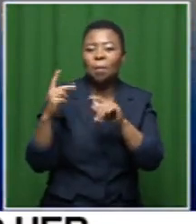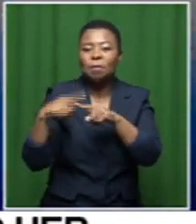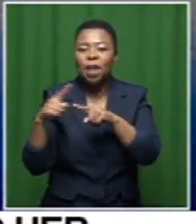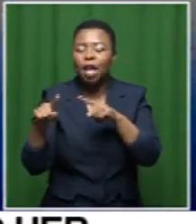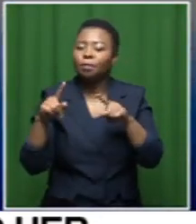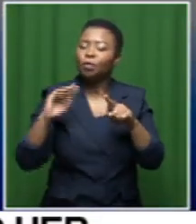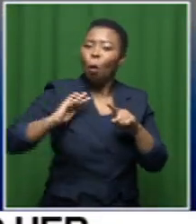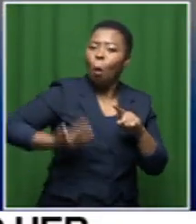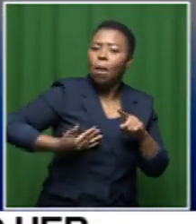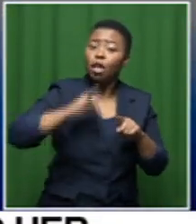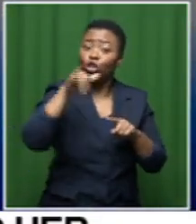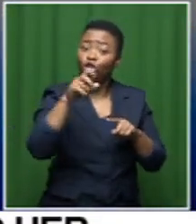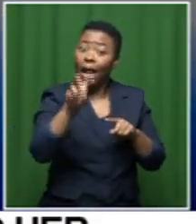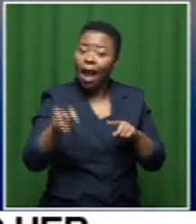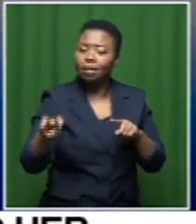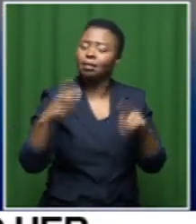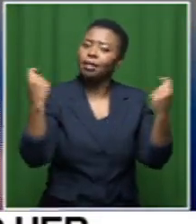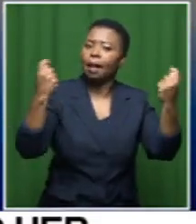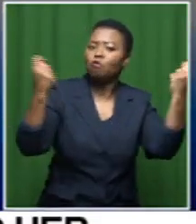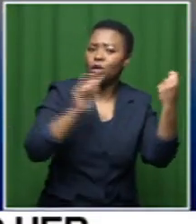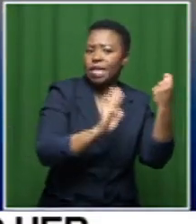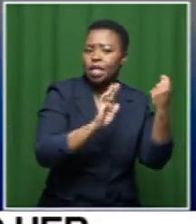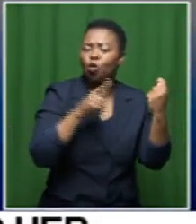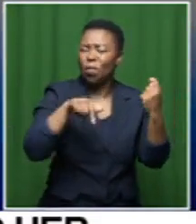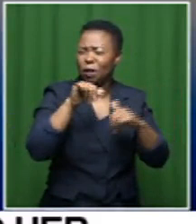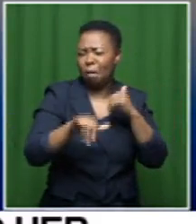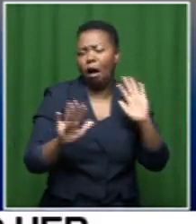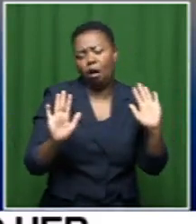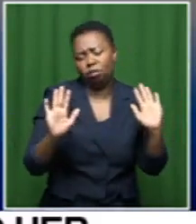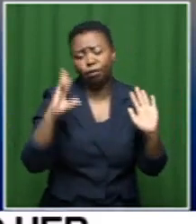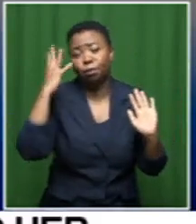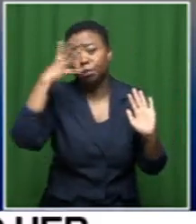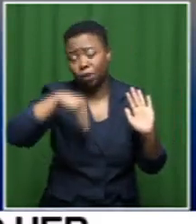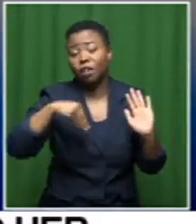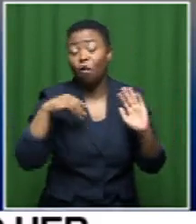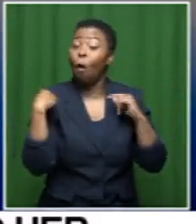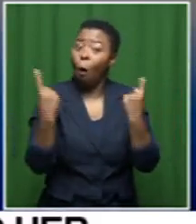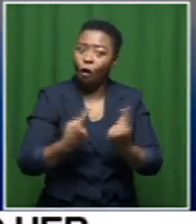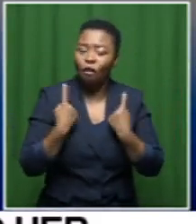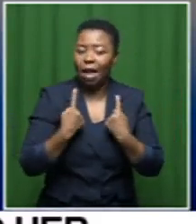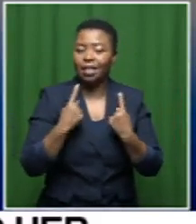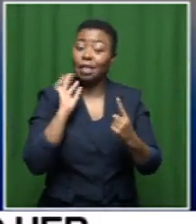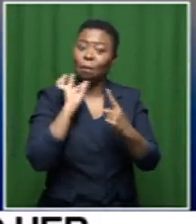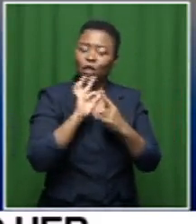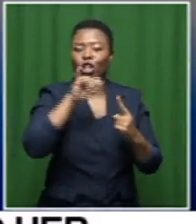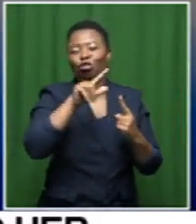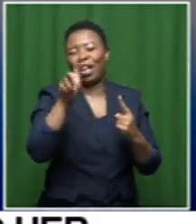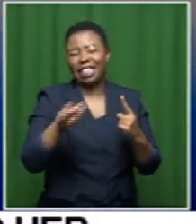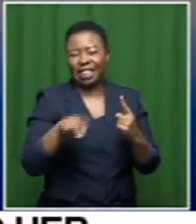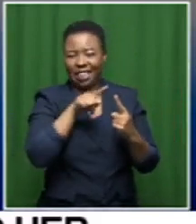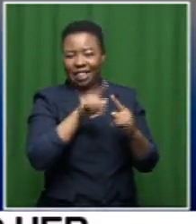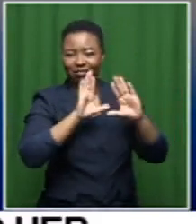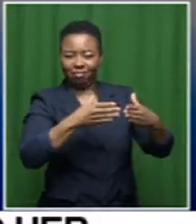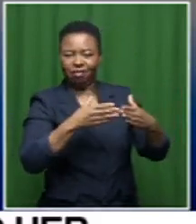women in jazz um I'm very excited about what this month has to offer for all of us especially in the the genre of jazz also but yeah